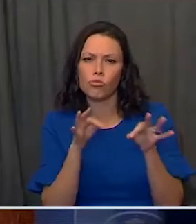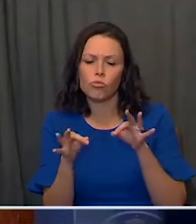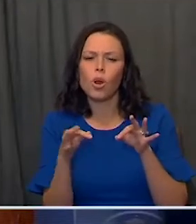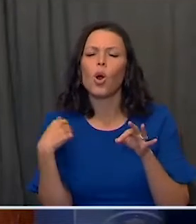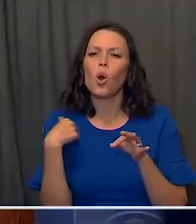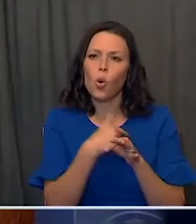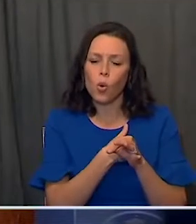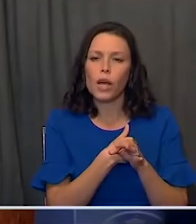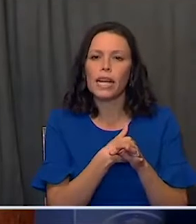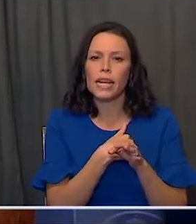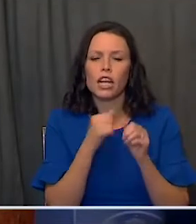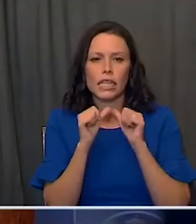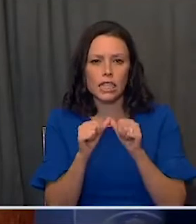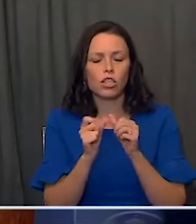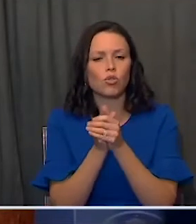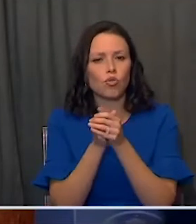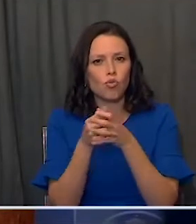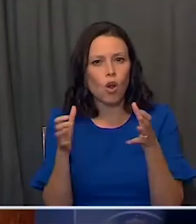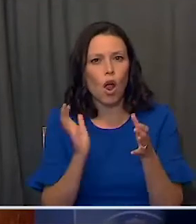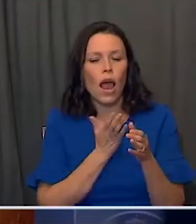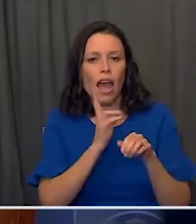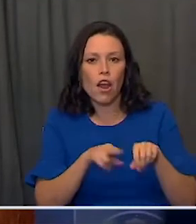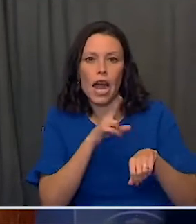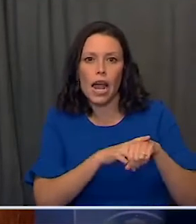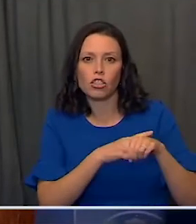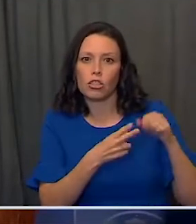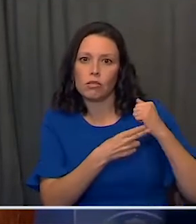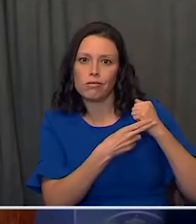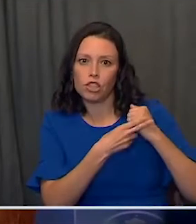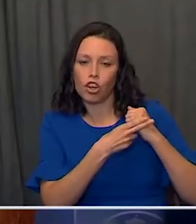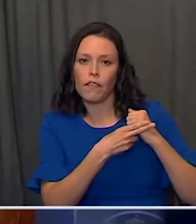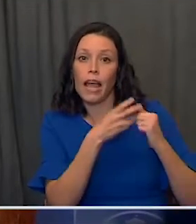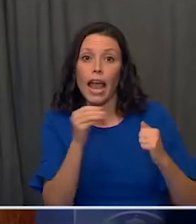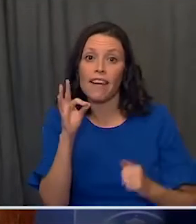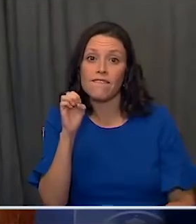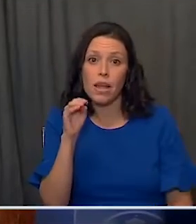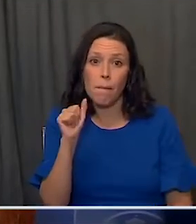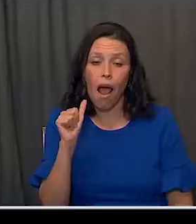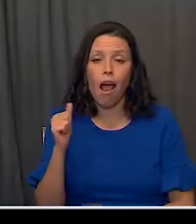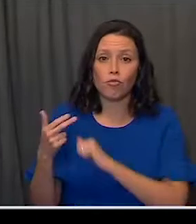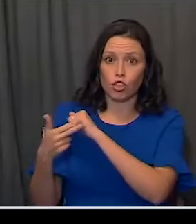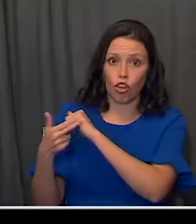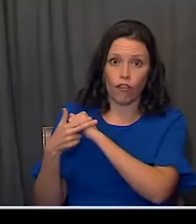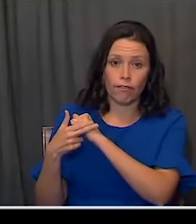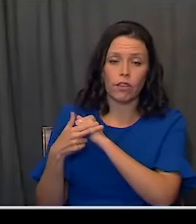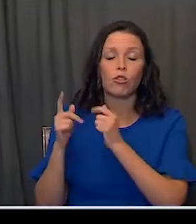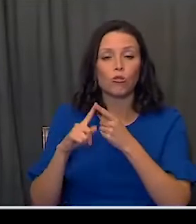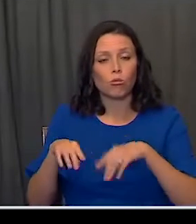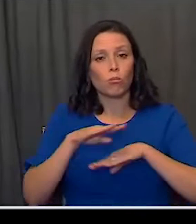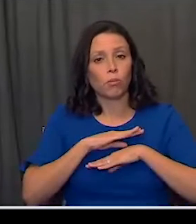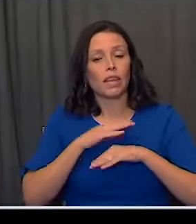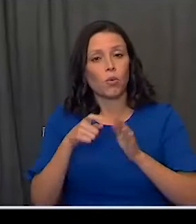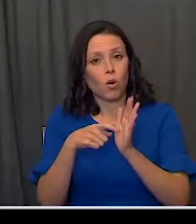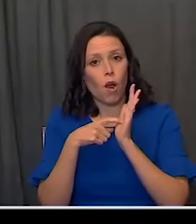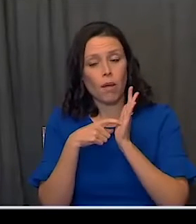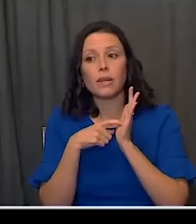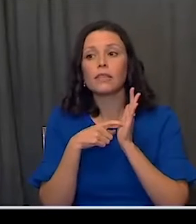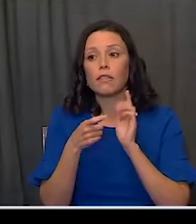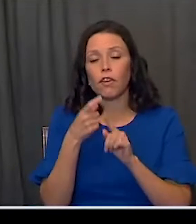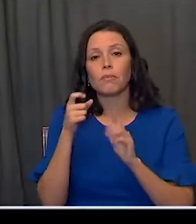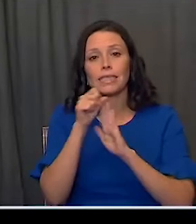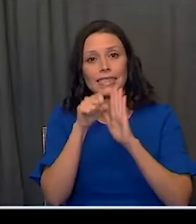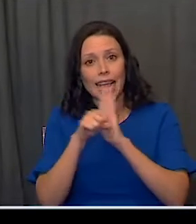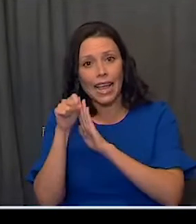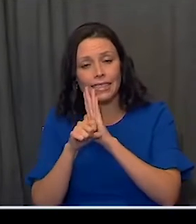we have continued to grow our national stockpile, but also our FEMA stocks to meet the requirements laid out by our